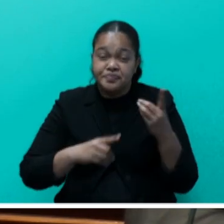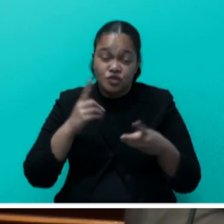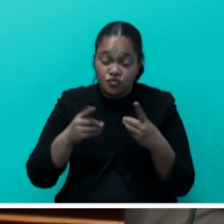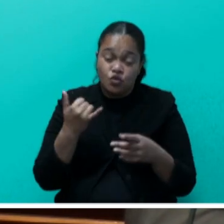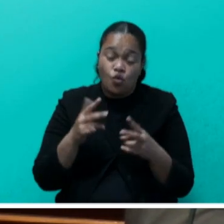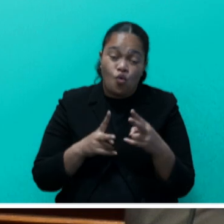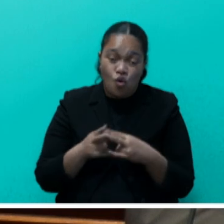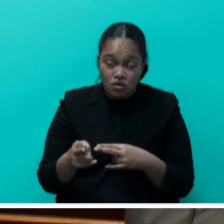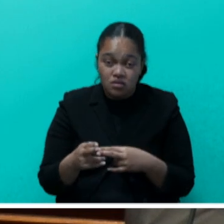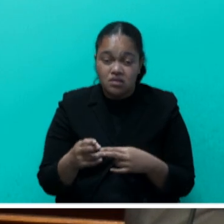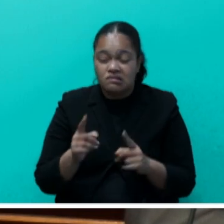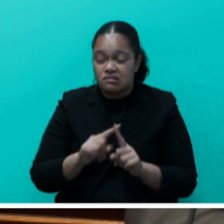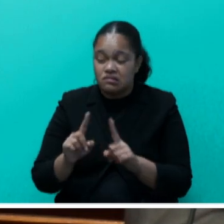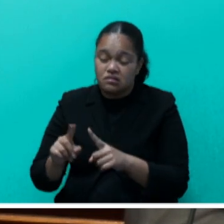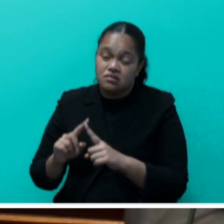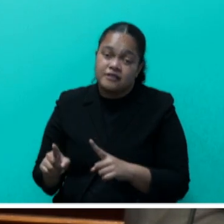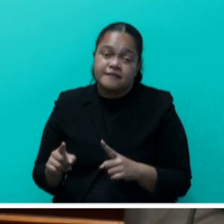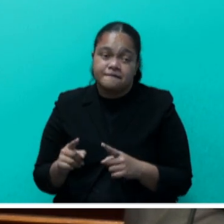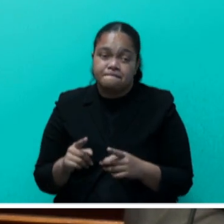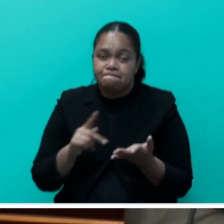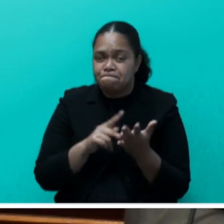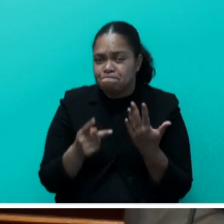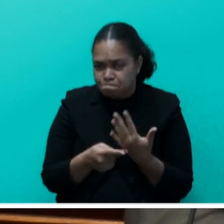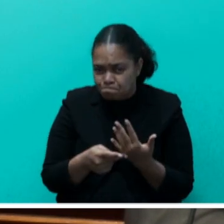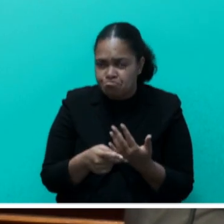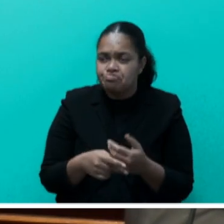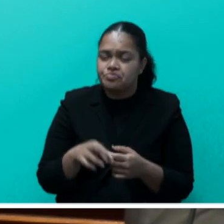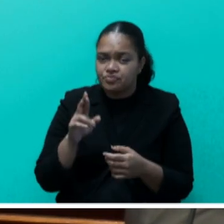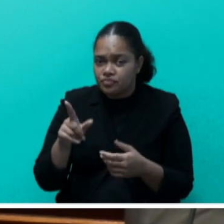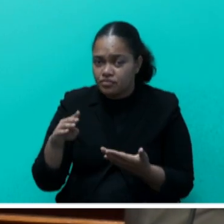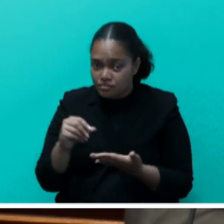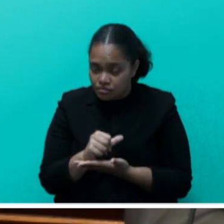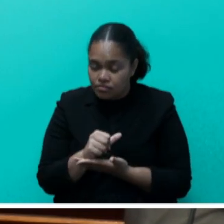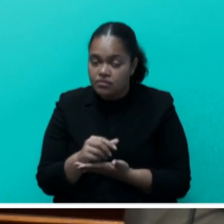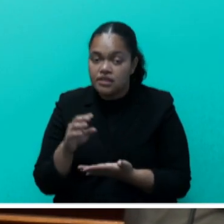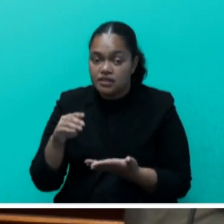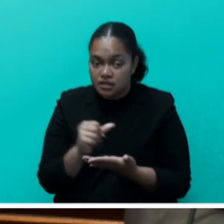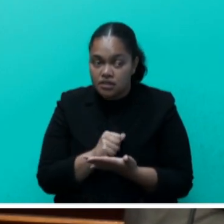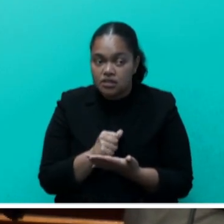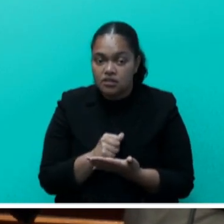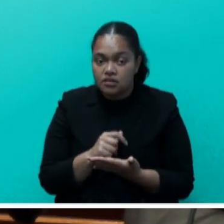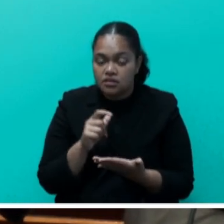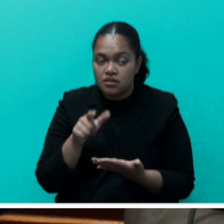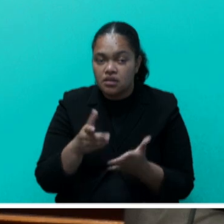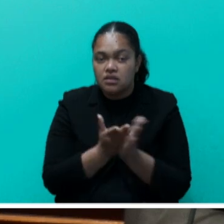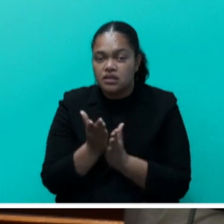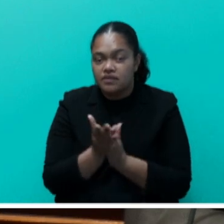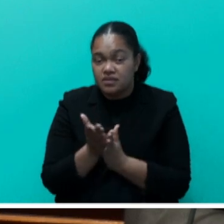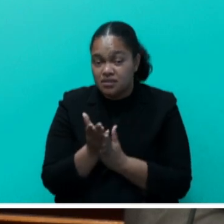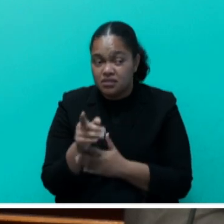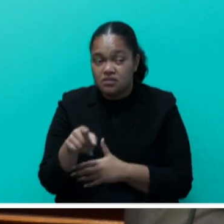of several specific new initiatives, including the Center of Excellence for SEEDS, and the SEEDS debt sustainability service initiative